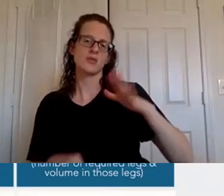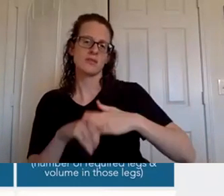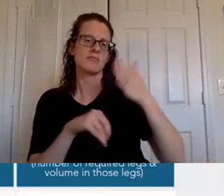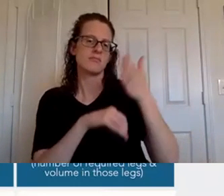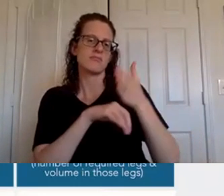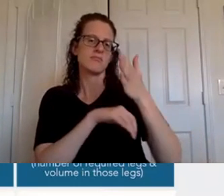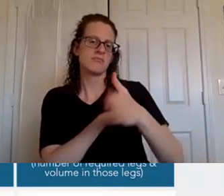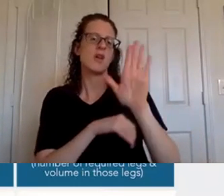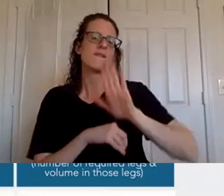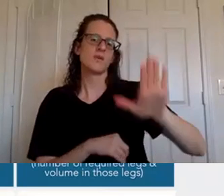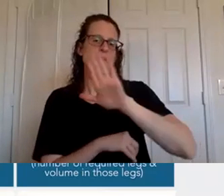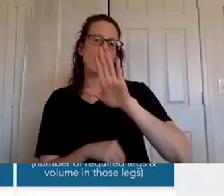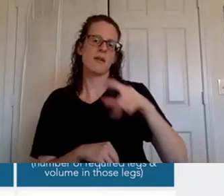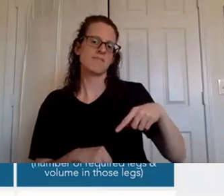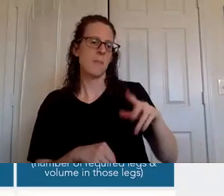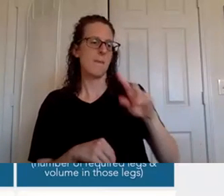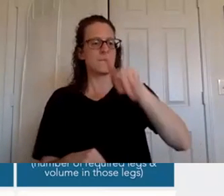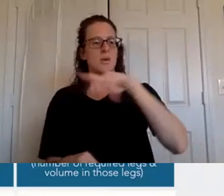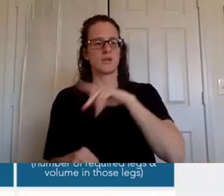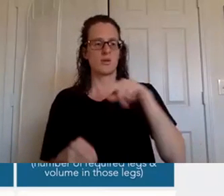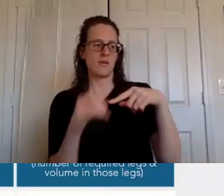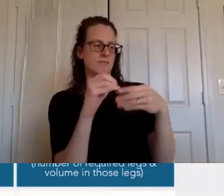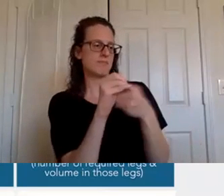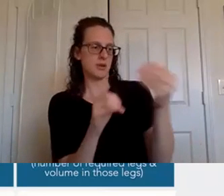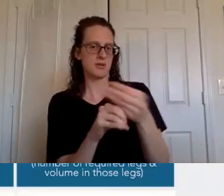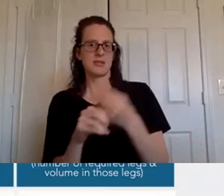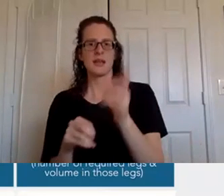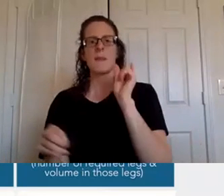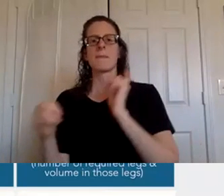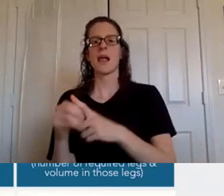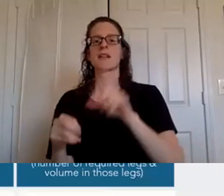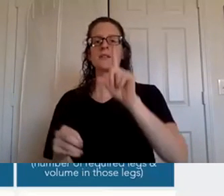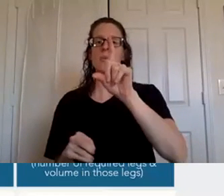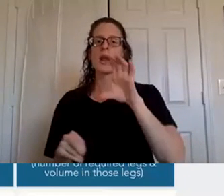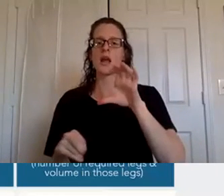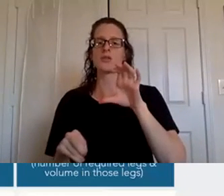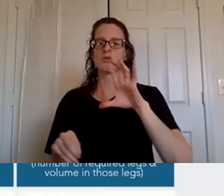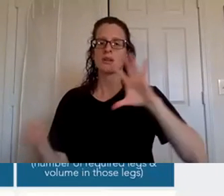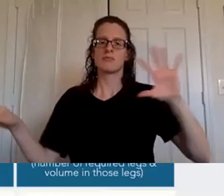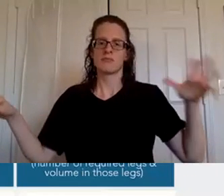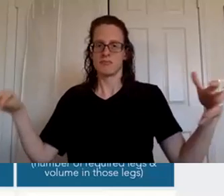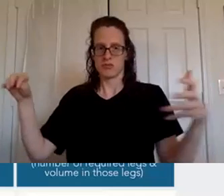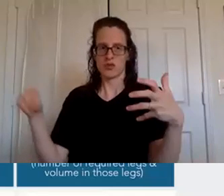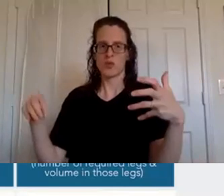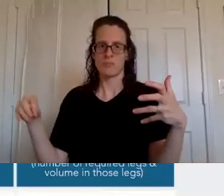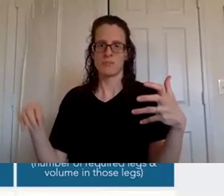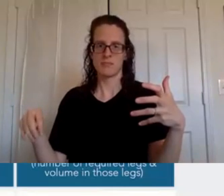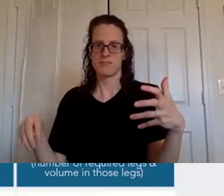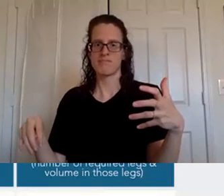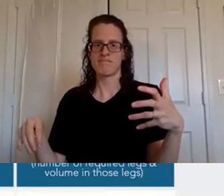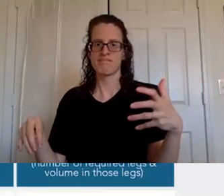personal volume and at least 100 um ogv so that's you and everyone under you 100